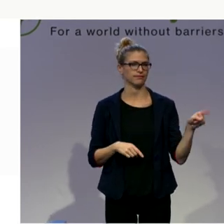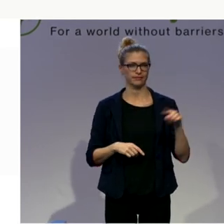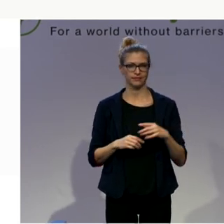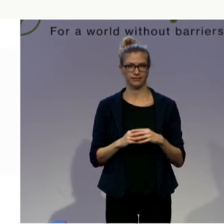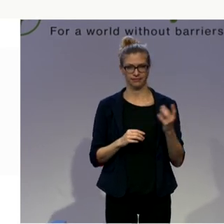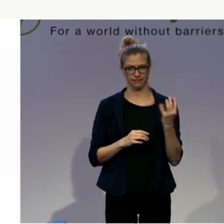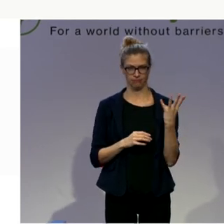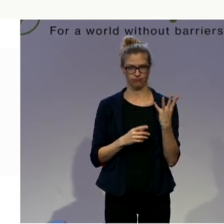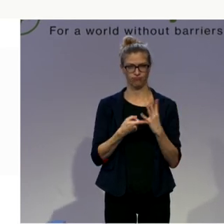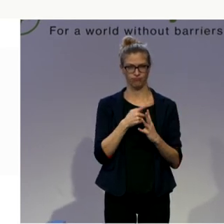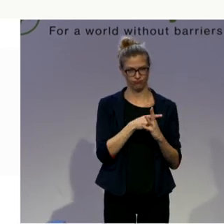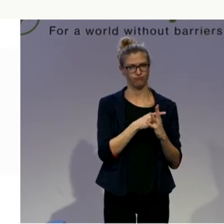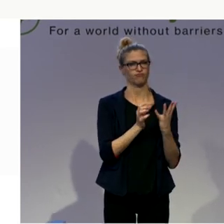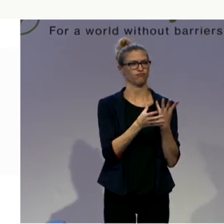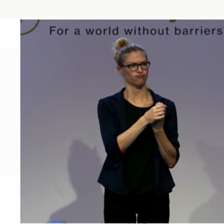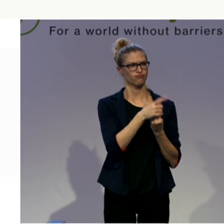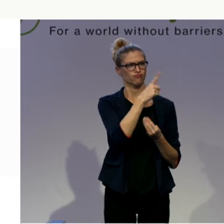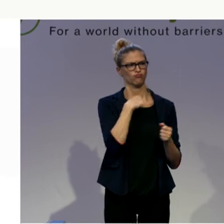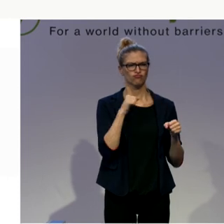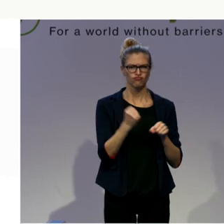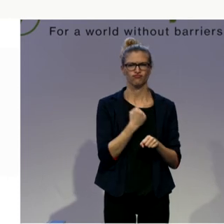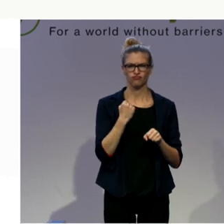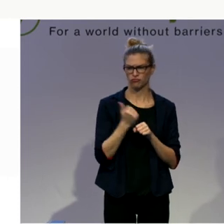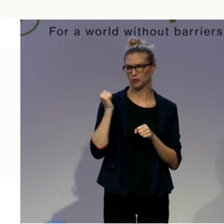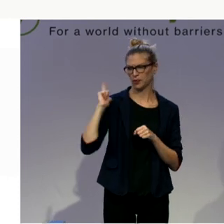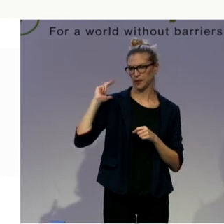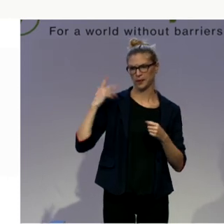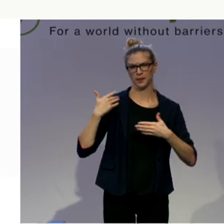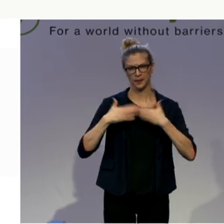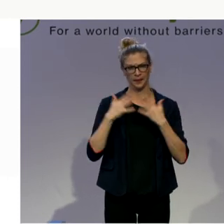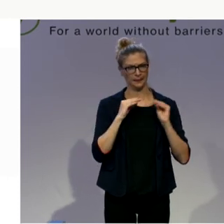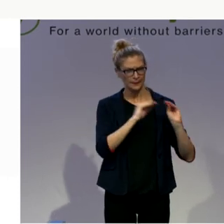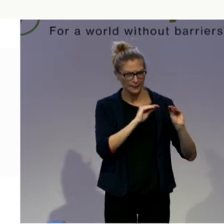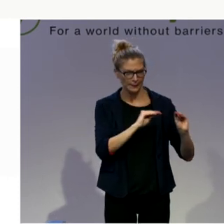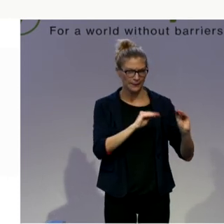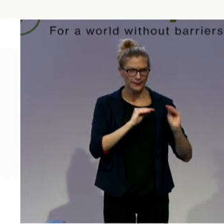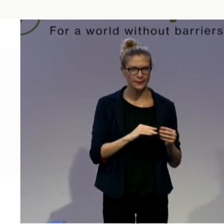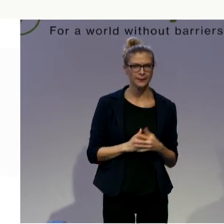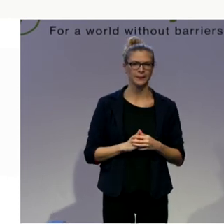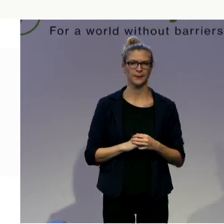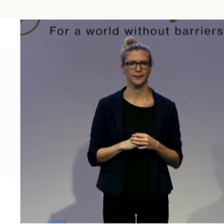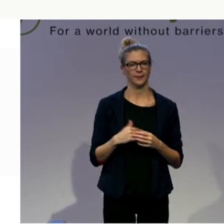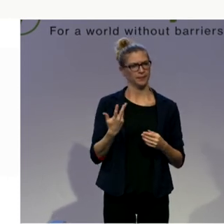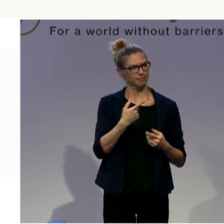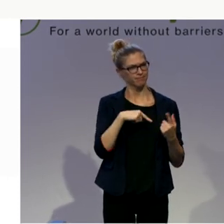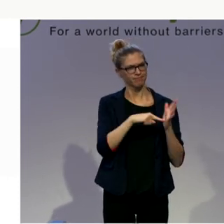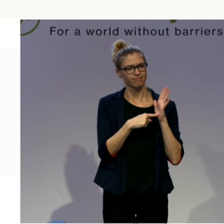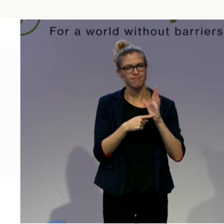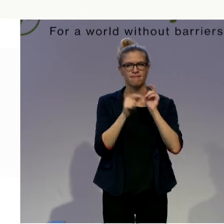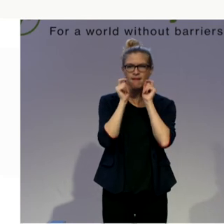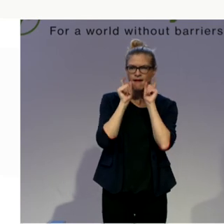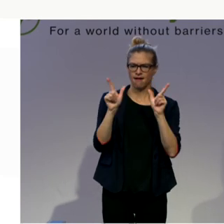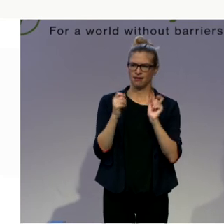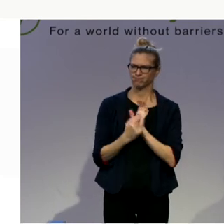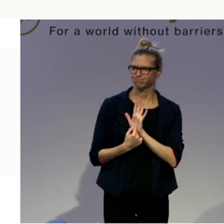worked very hard. And we tried to create kind of expressive performance for you during these